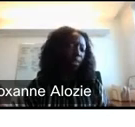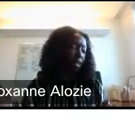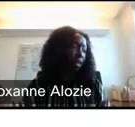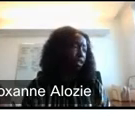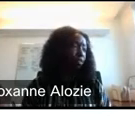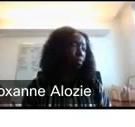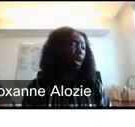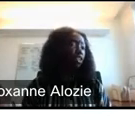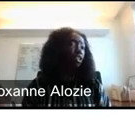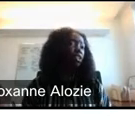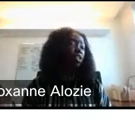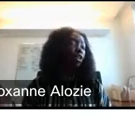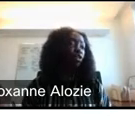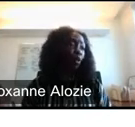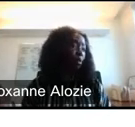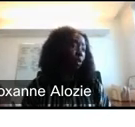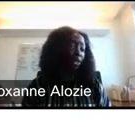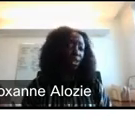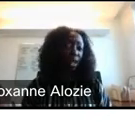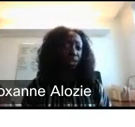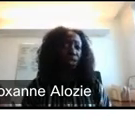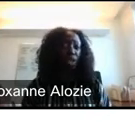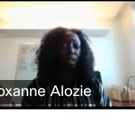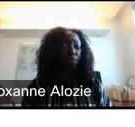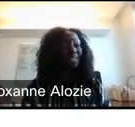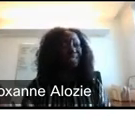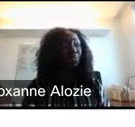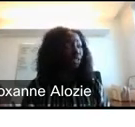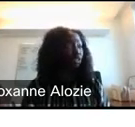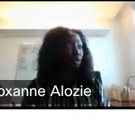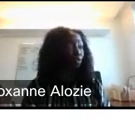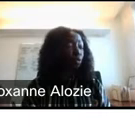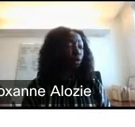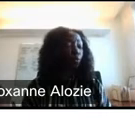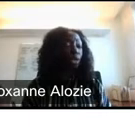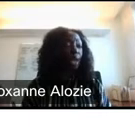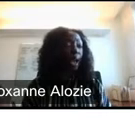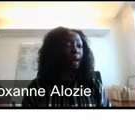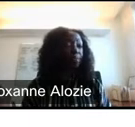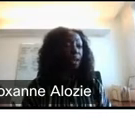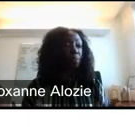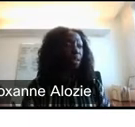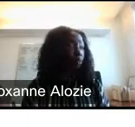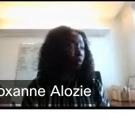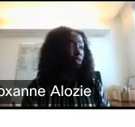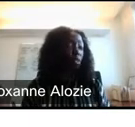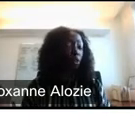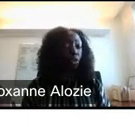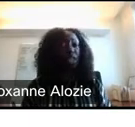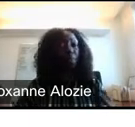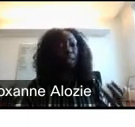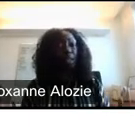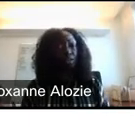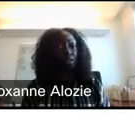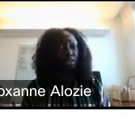the great thing is if the project is under 20 million dollars, the process is pretty straightforward. We have a meeting with the